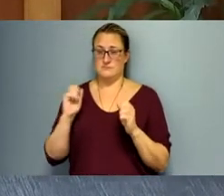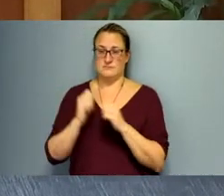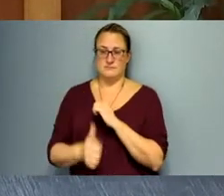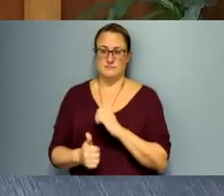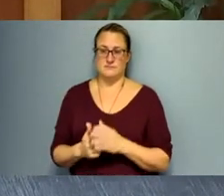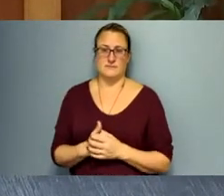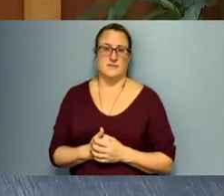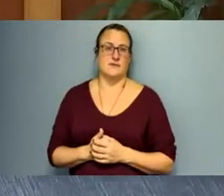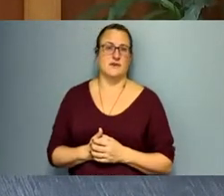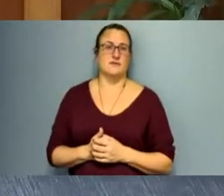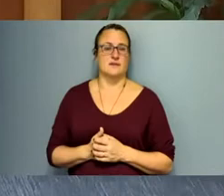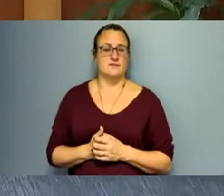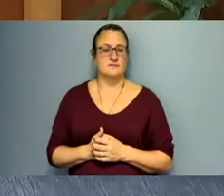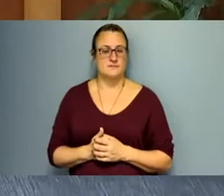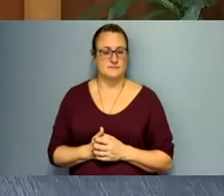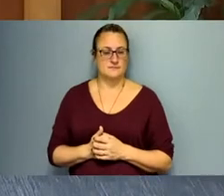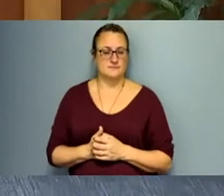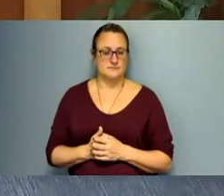Okay.